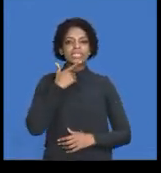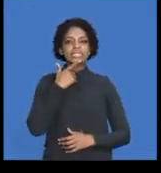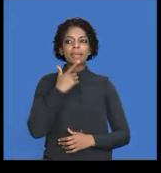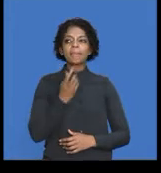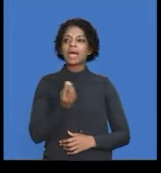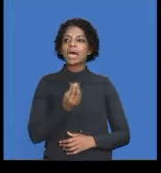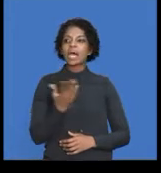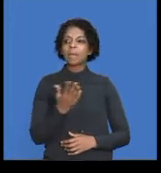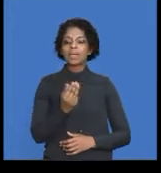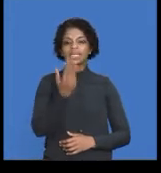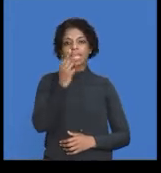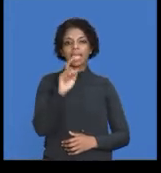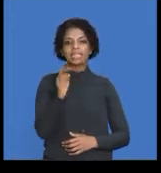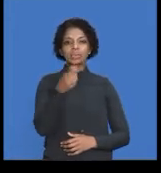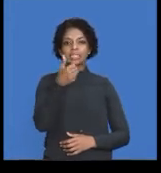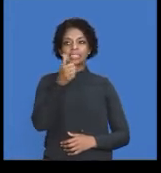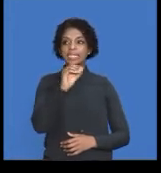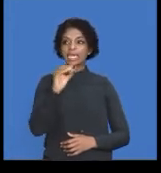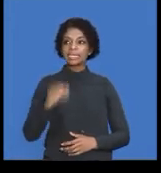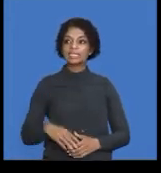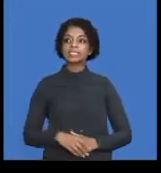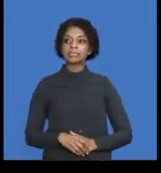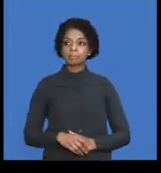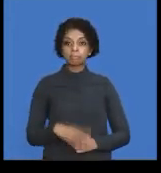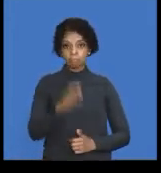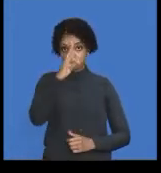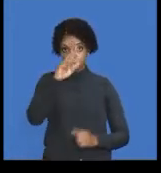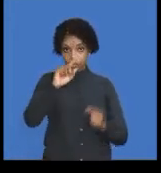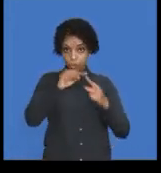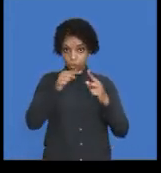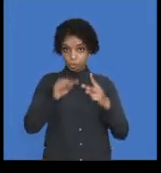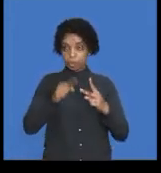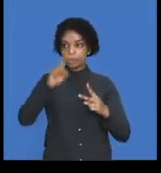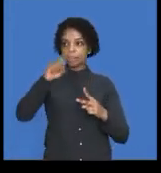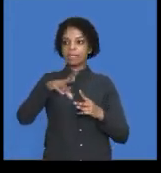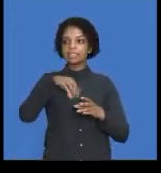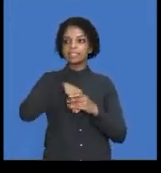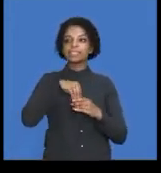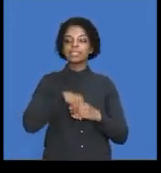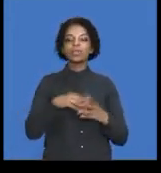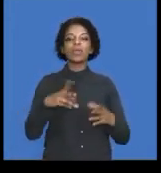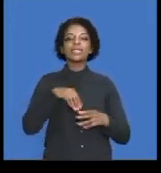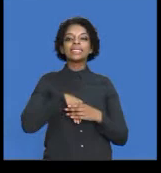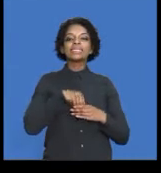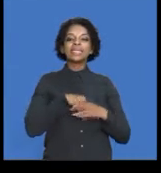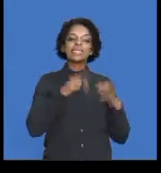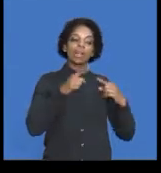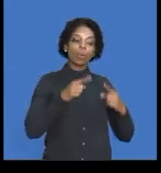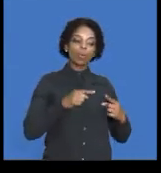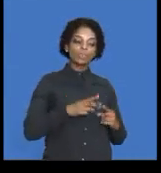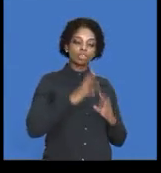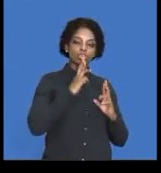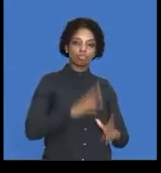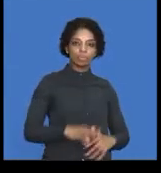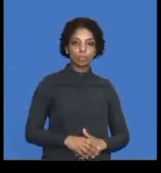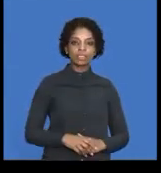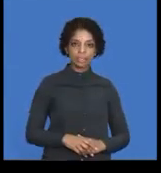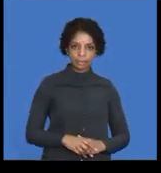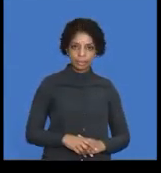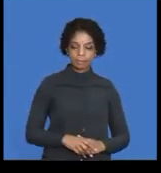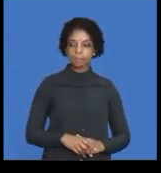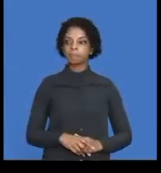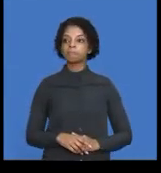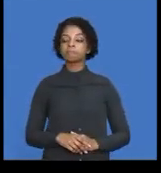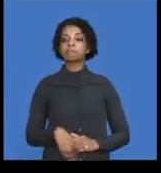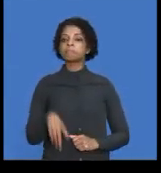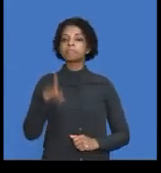Give two points that you would include in your internal auditor's report. In other words, you can